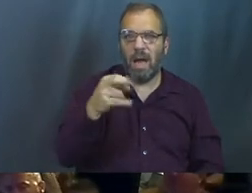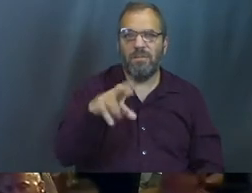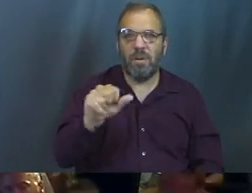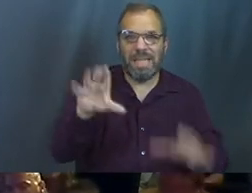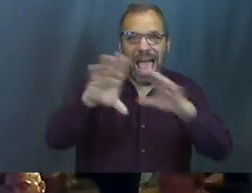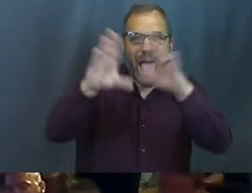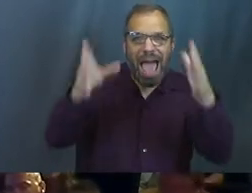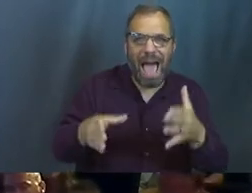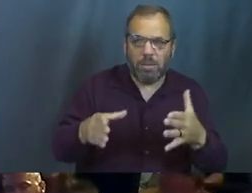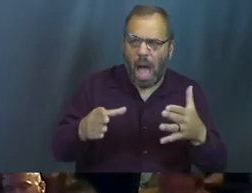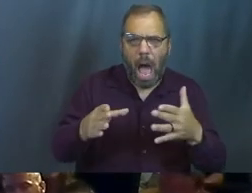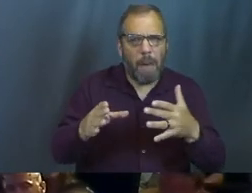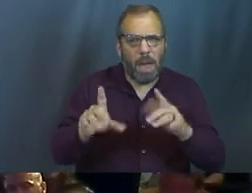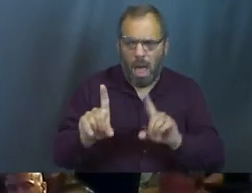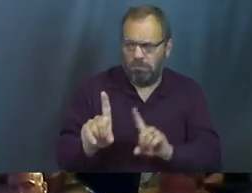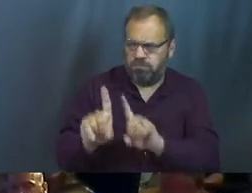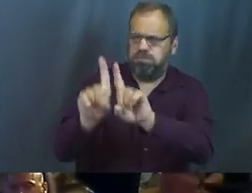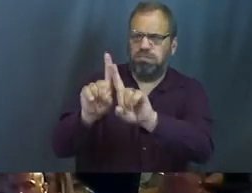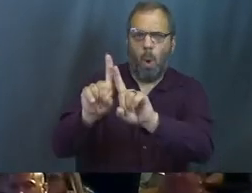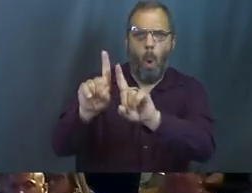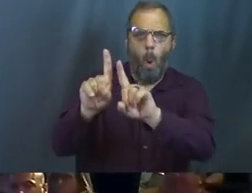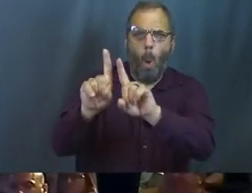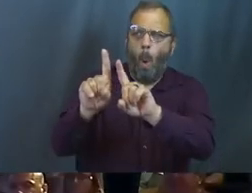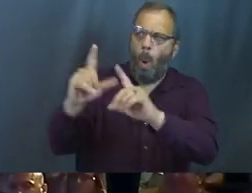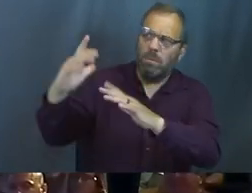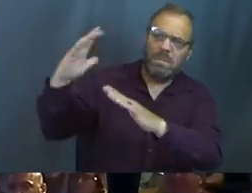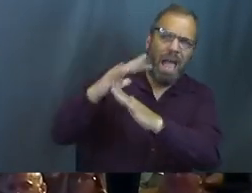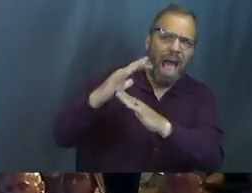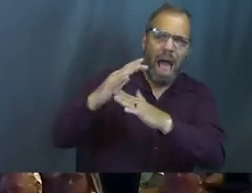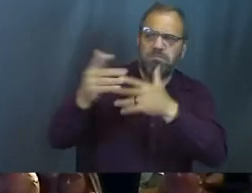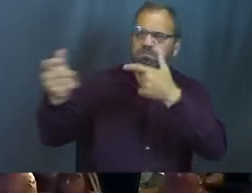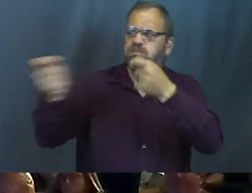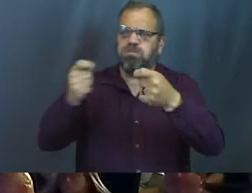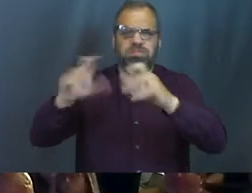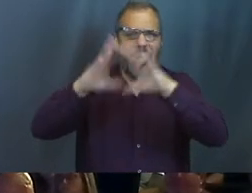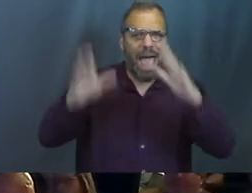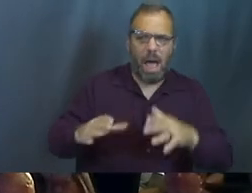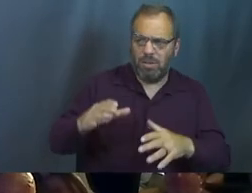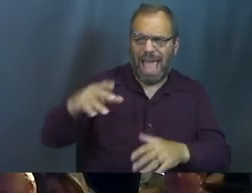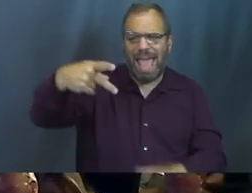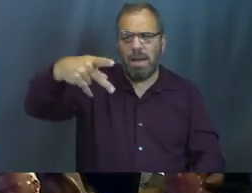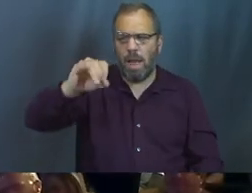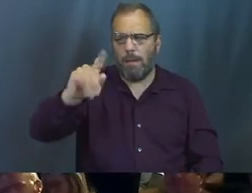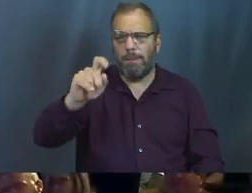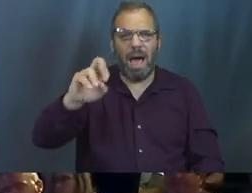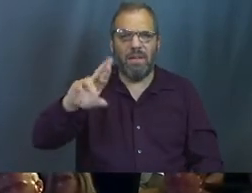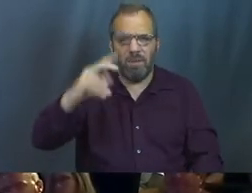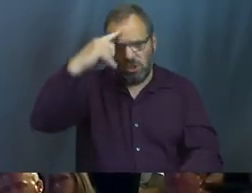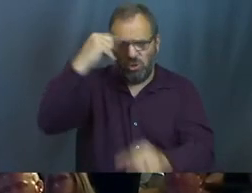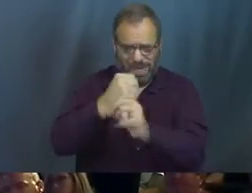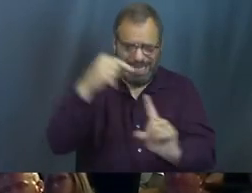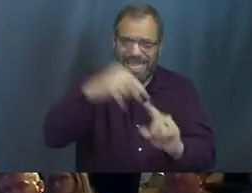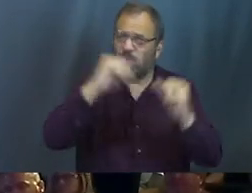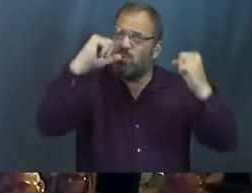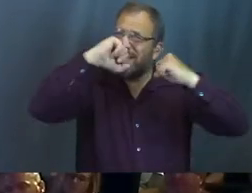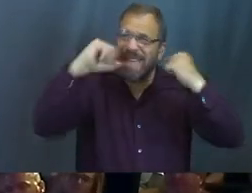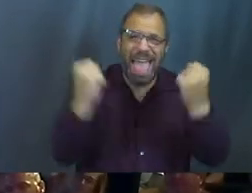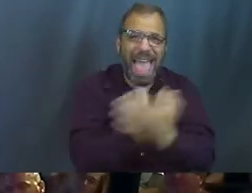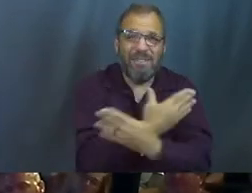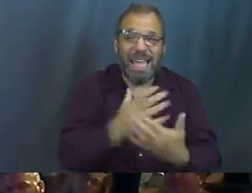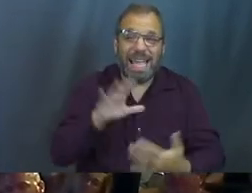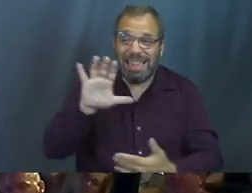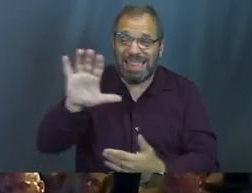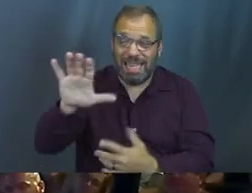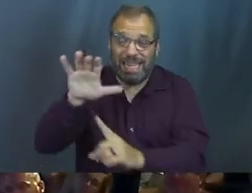in this. Like, he was right there, up there with these big dogs, just doing good things, running the whole house. Potiphar trusted him with everything. And then